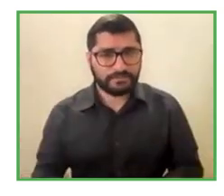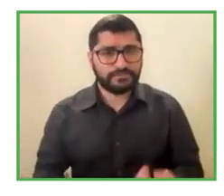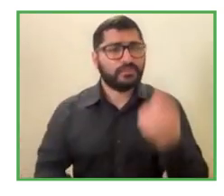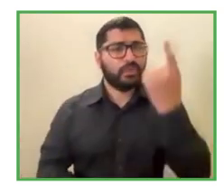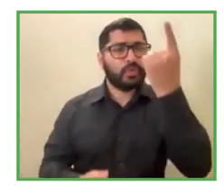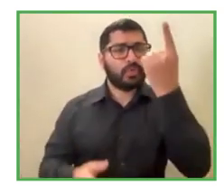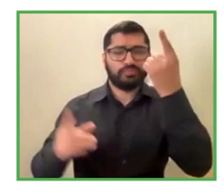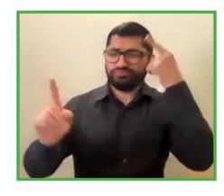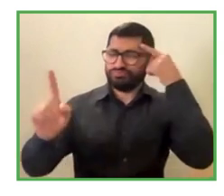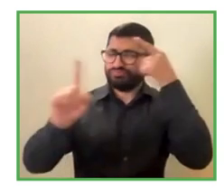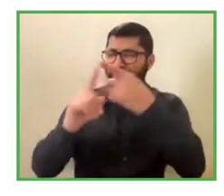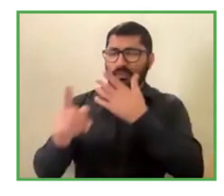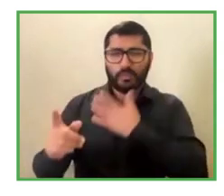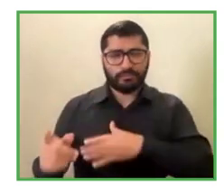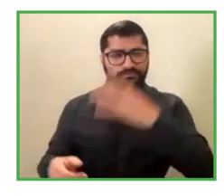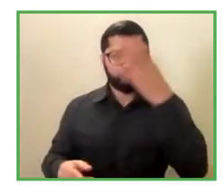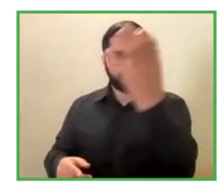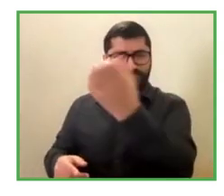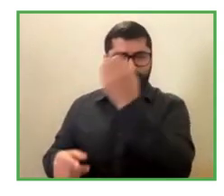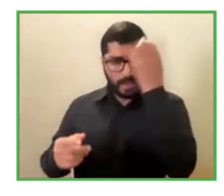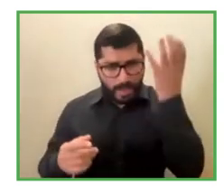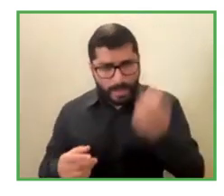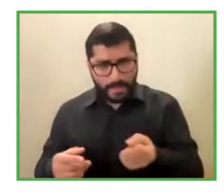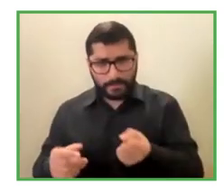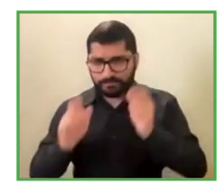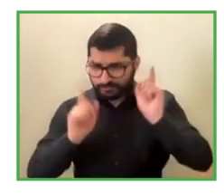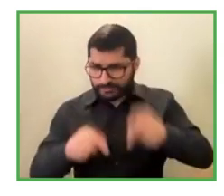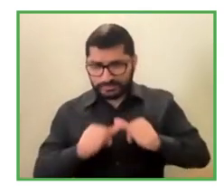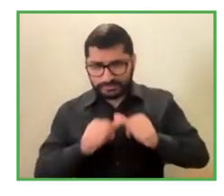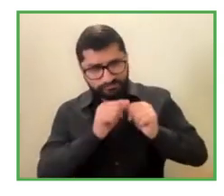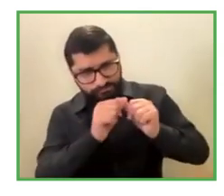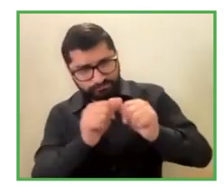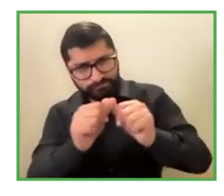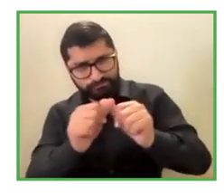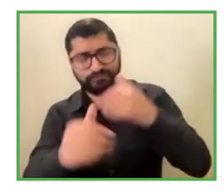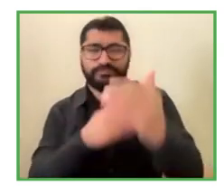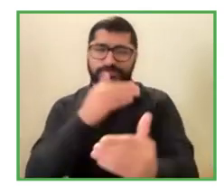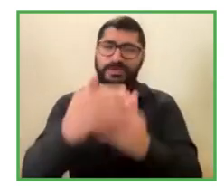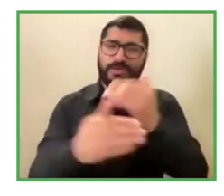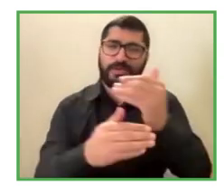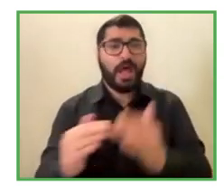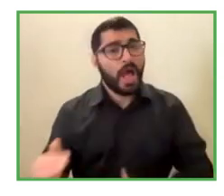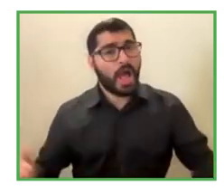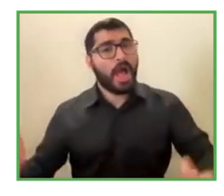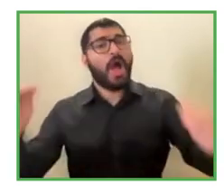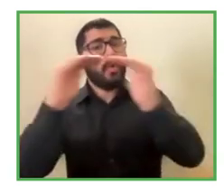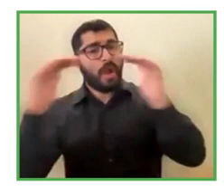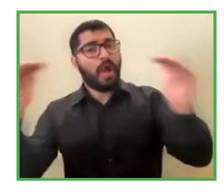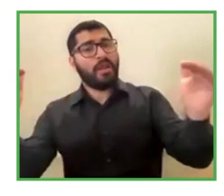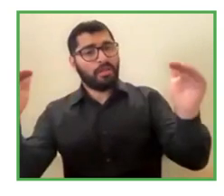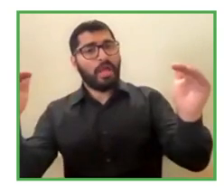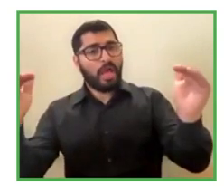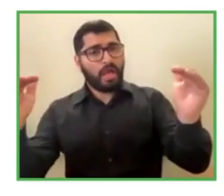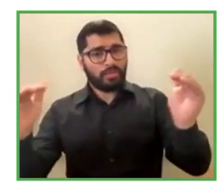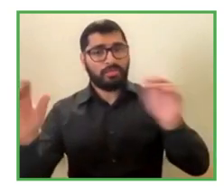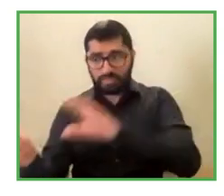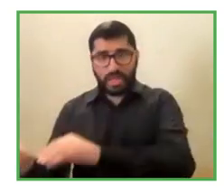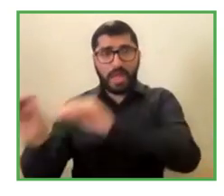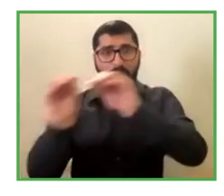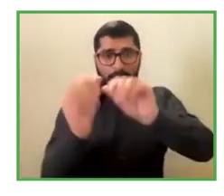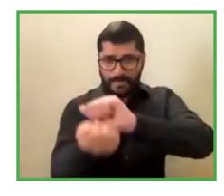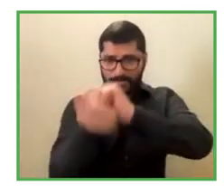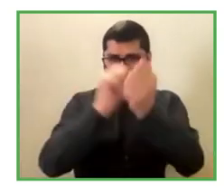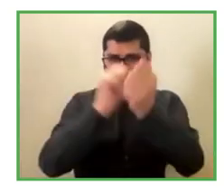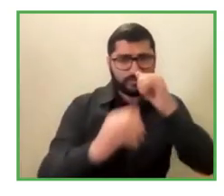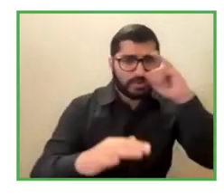that we also have is to be able to continue and to expand this area to create impact